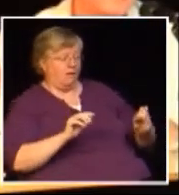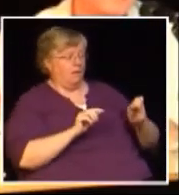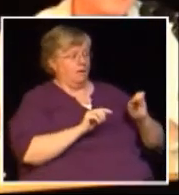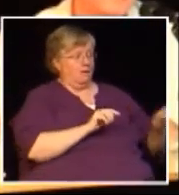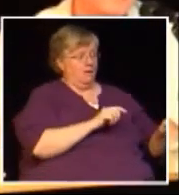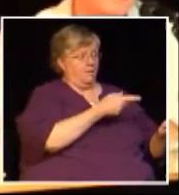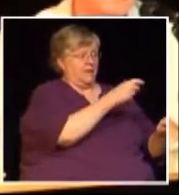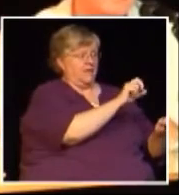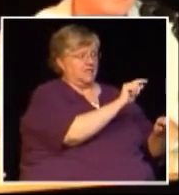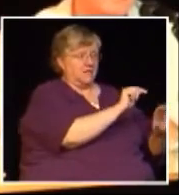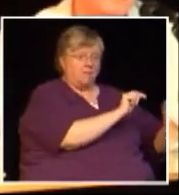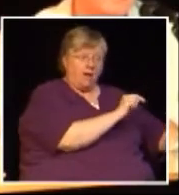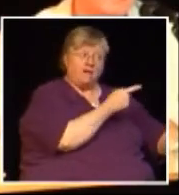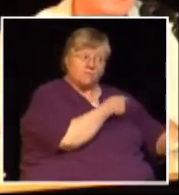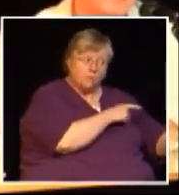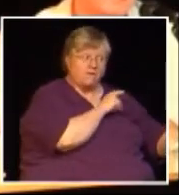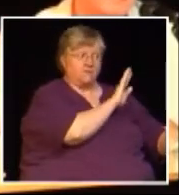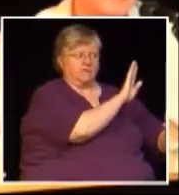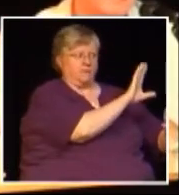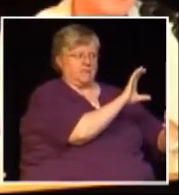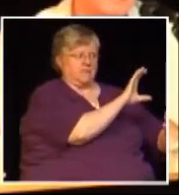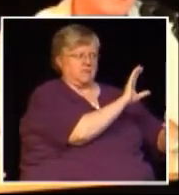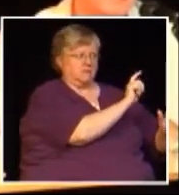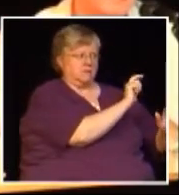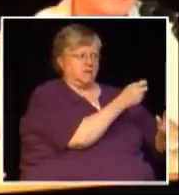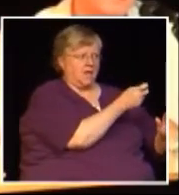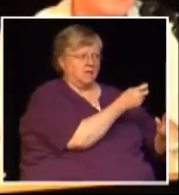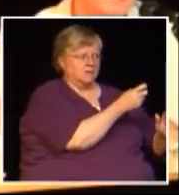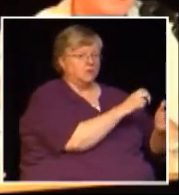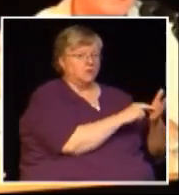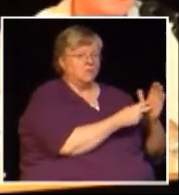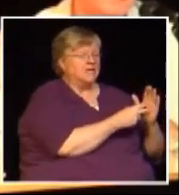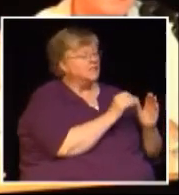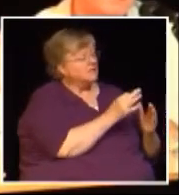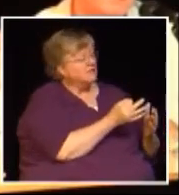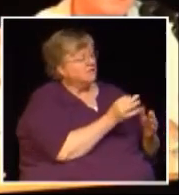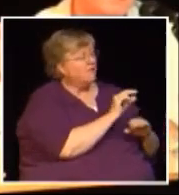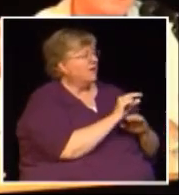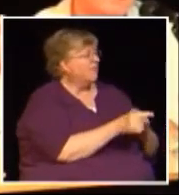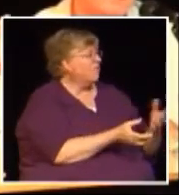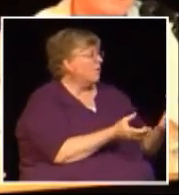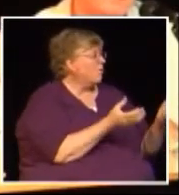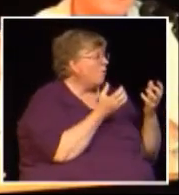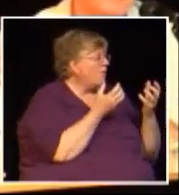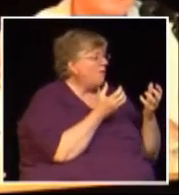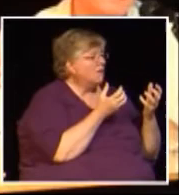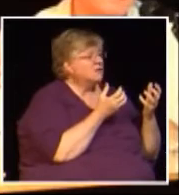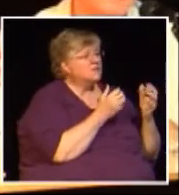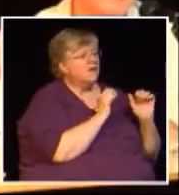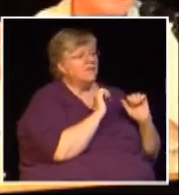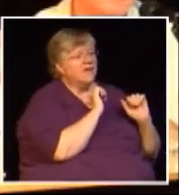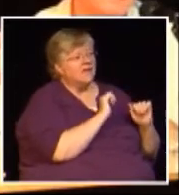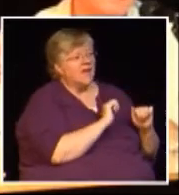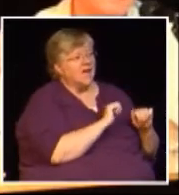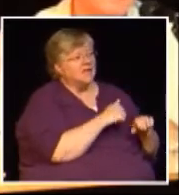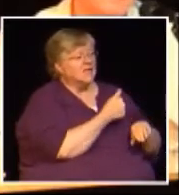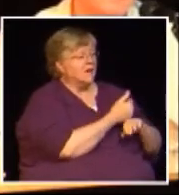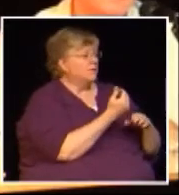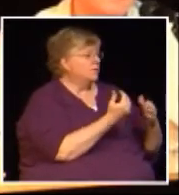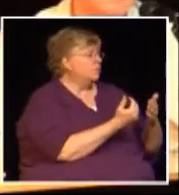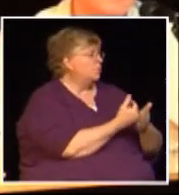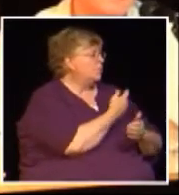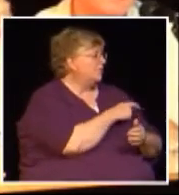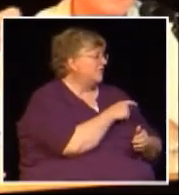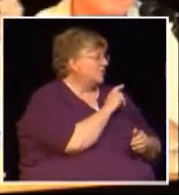this is a provincial tax so it also indicates that if the government wants they can